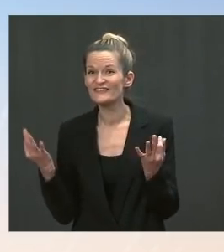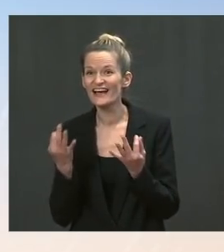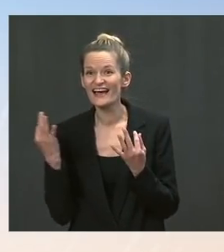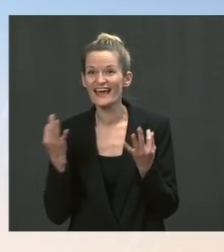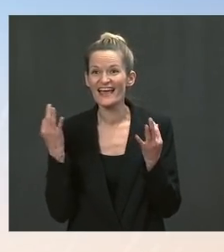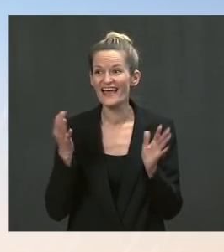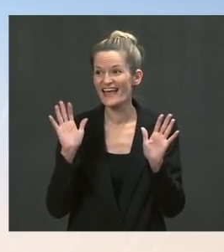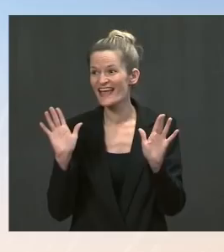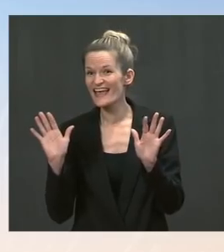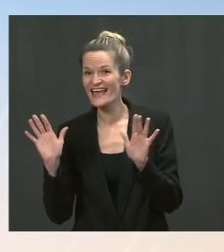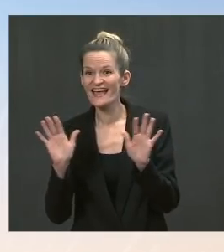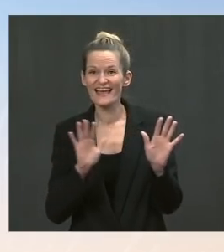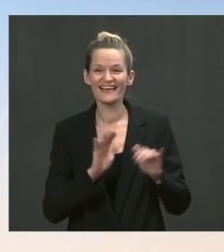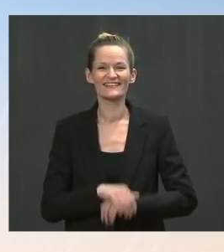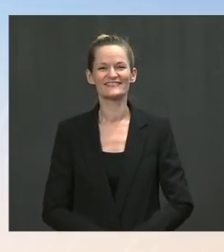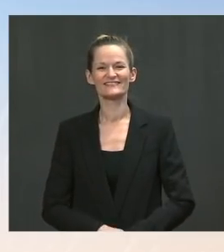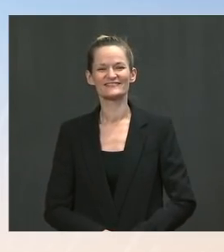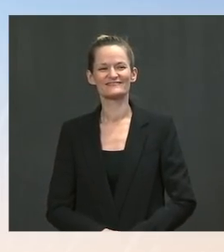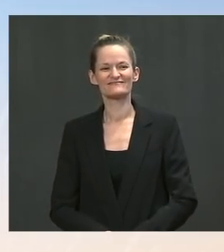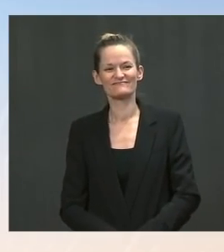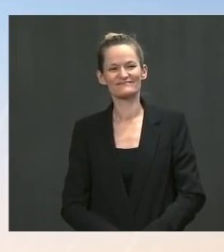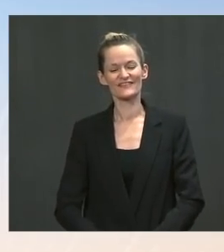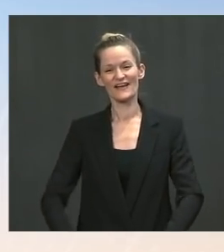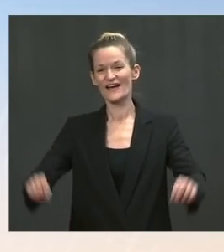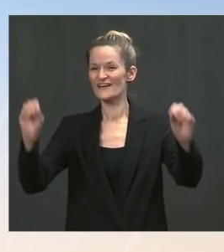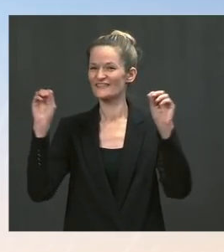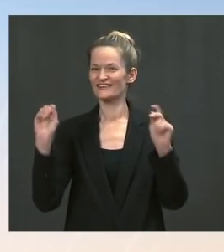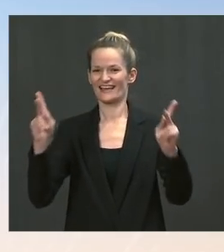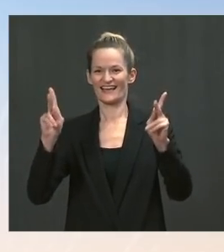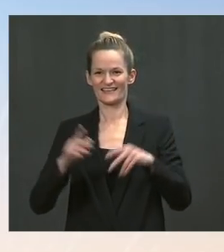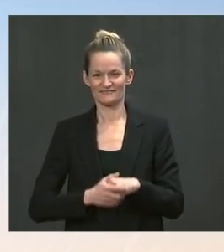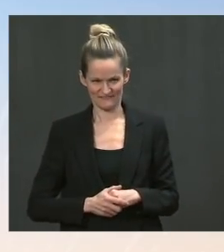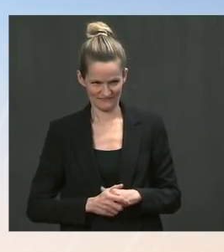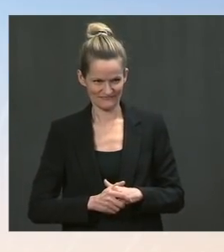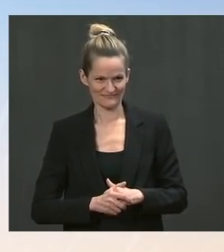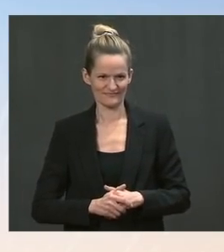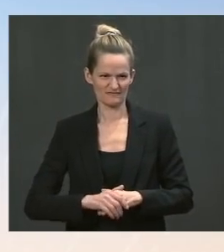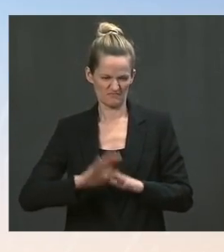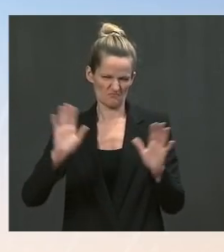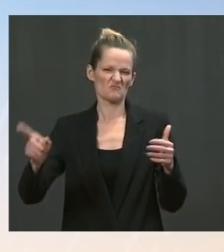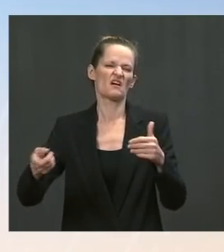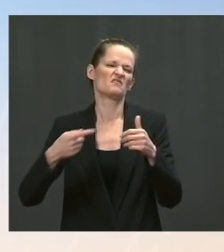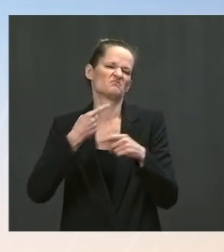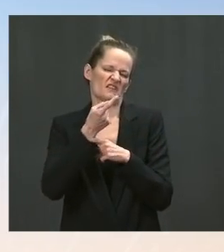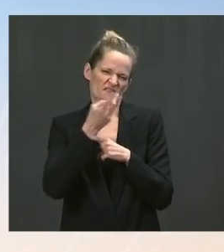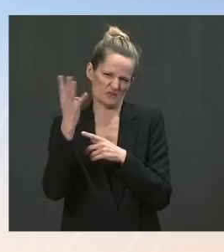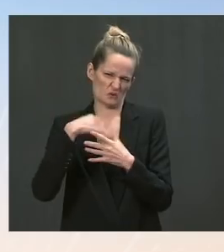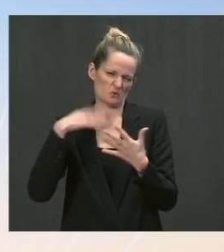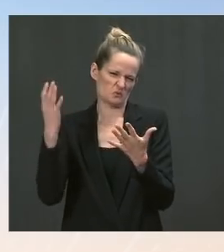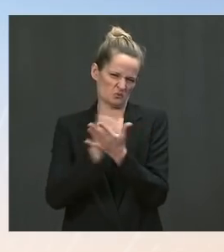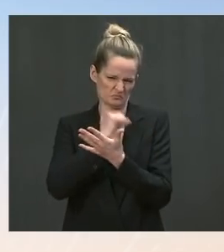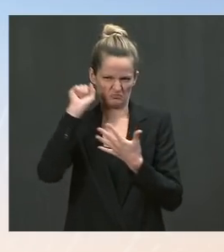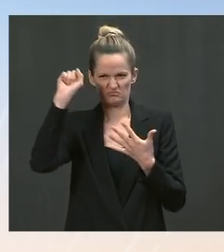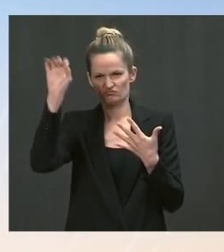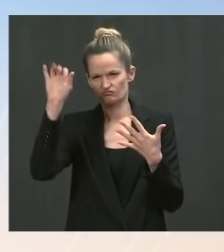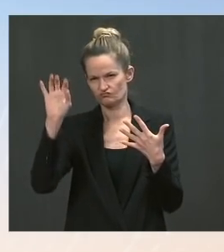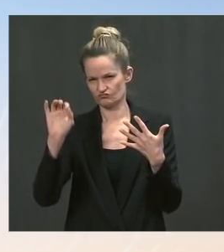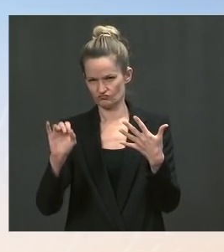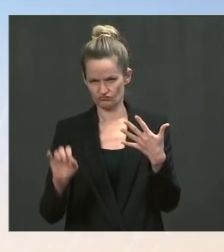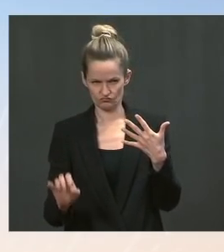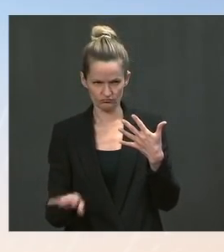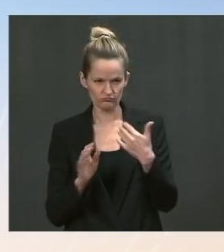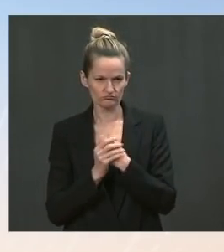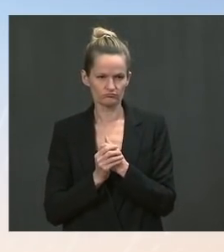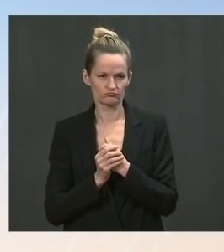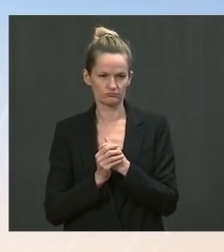Press- Ms. Okay. A couple of items for you at the top. Are you — Zeke, are you married? The